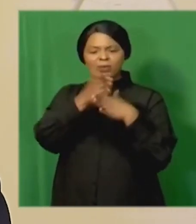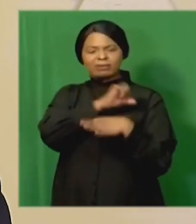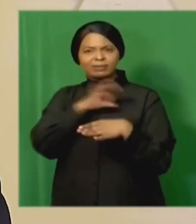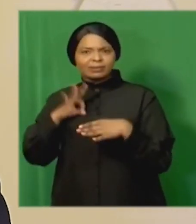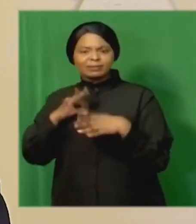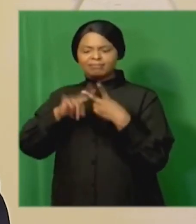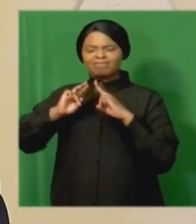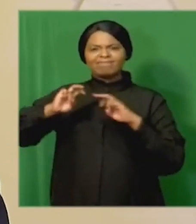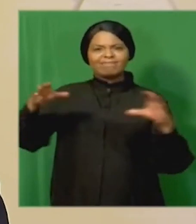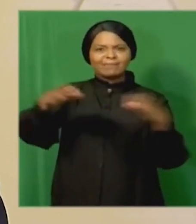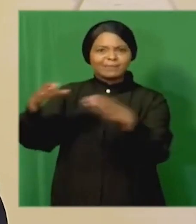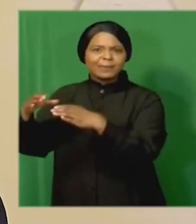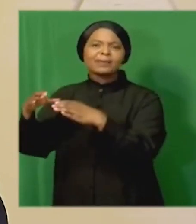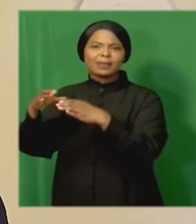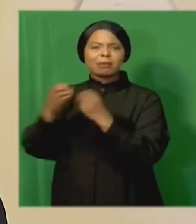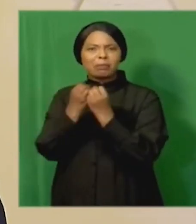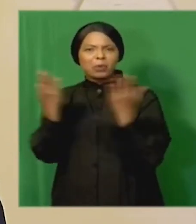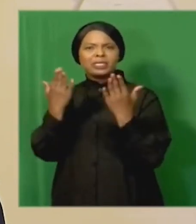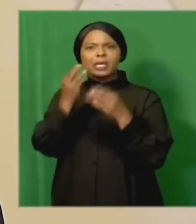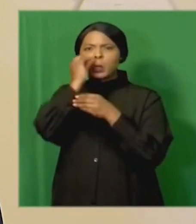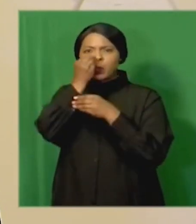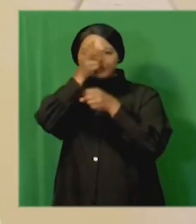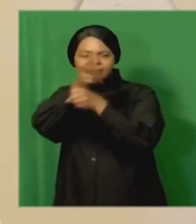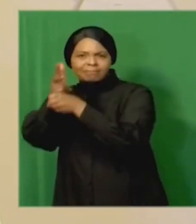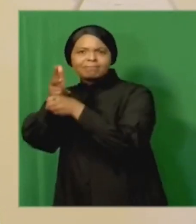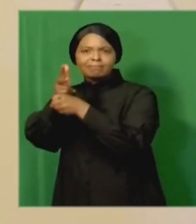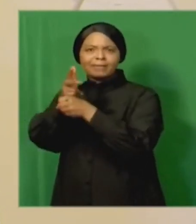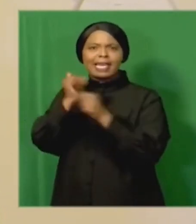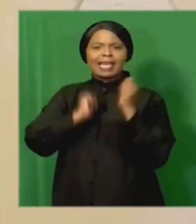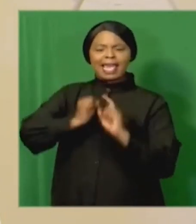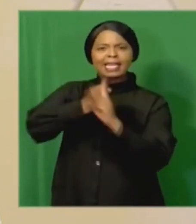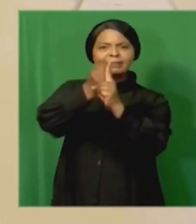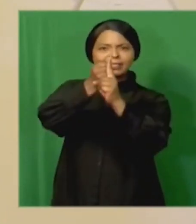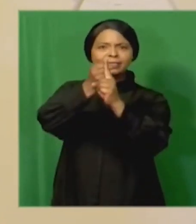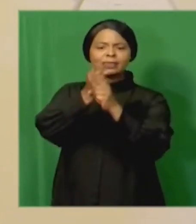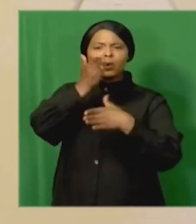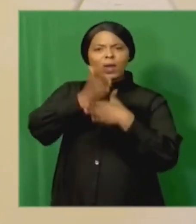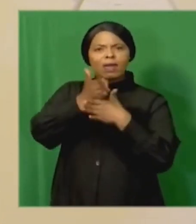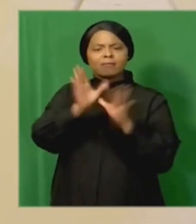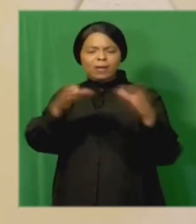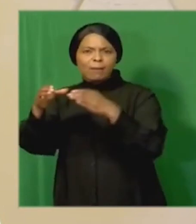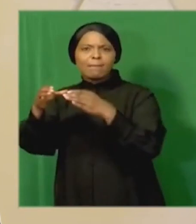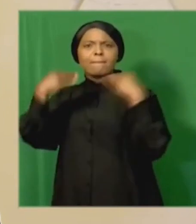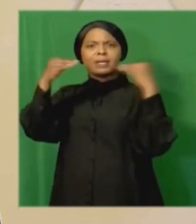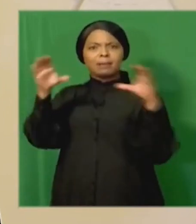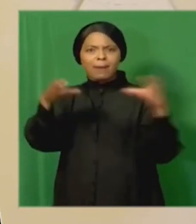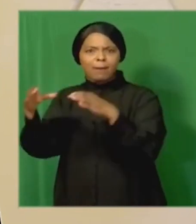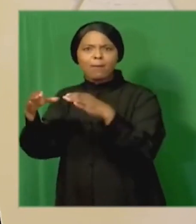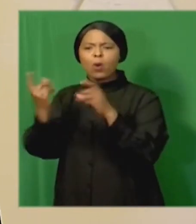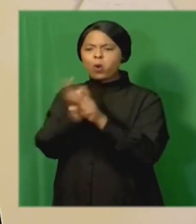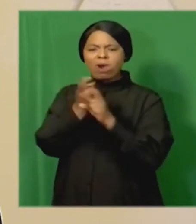researchers, many journalists, activists, workers and business people who